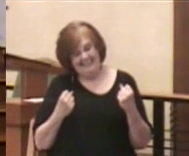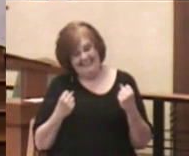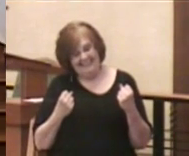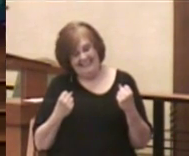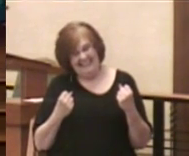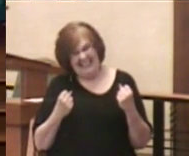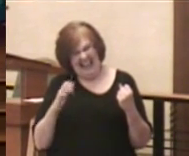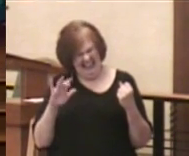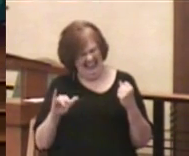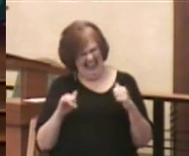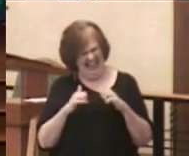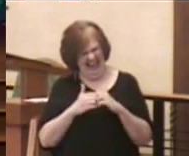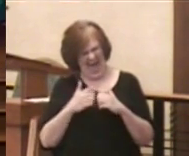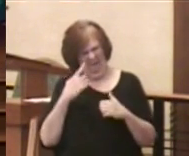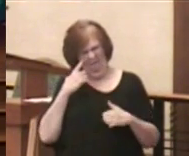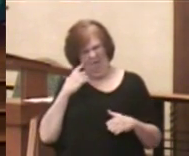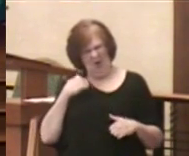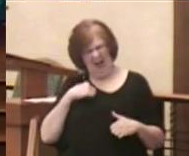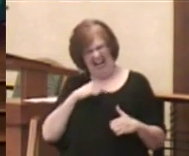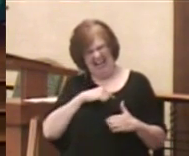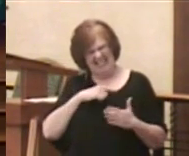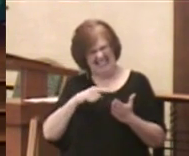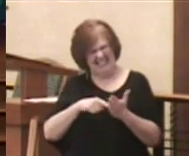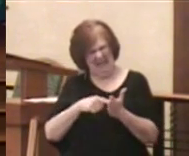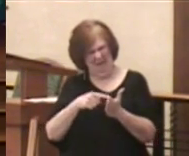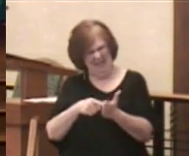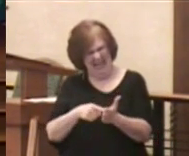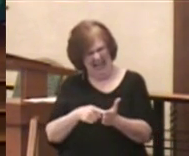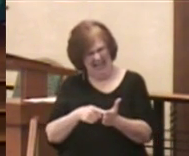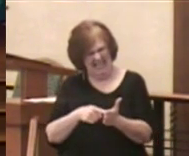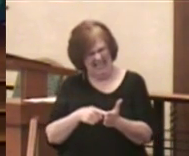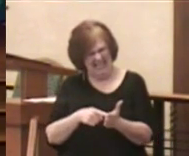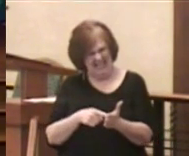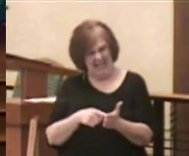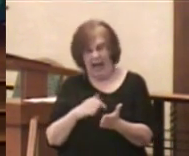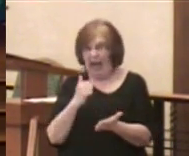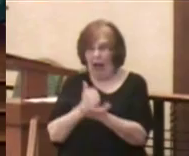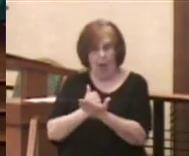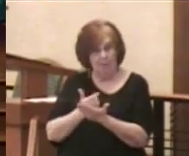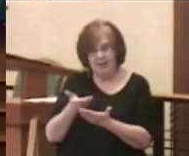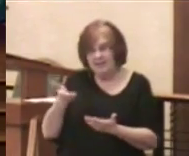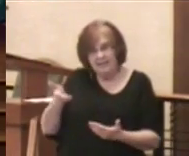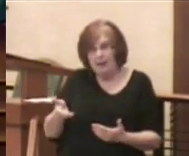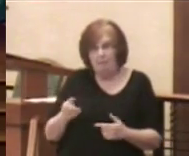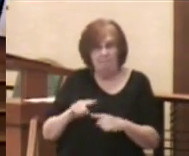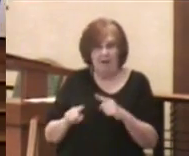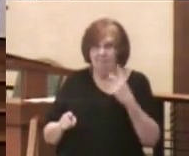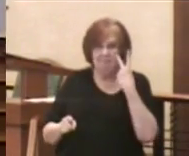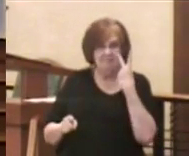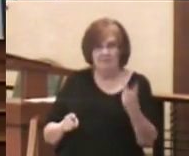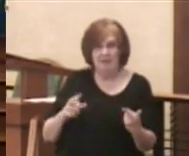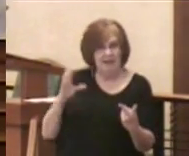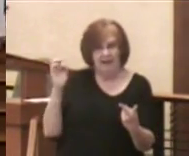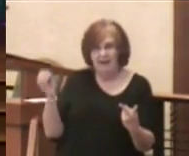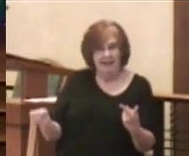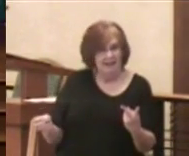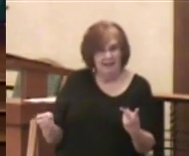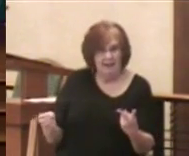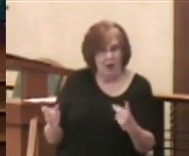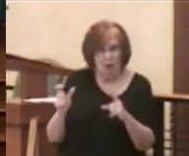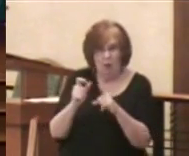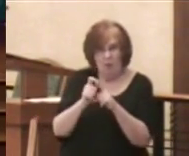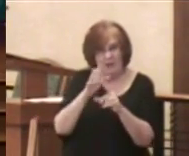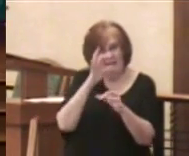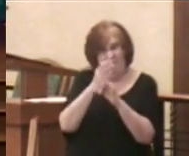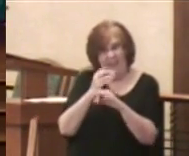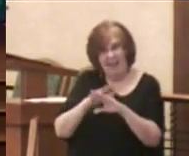Is that how it is for us sometimes? The help is right there and we just don't see it. The words of faith are on our